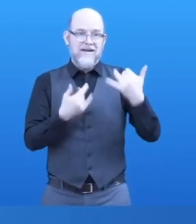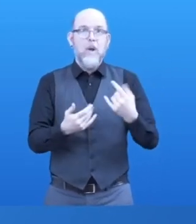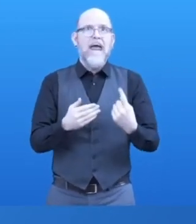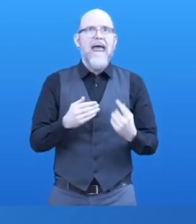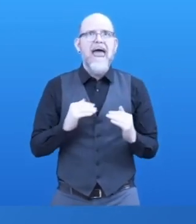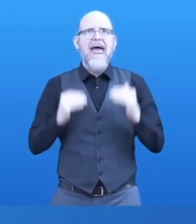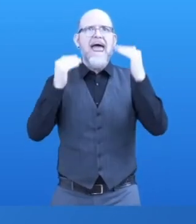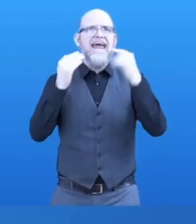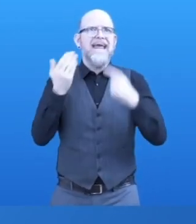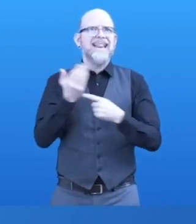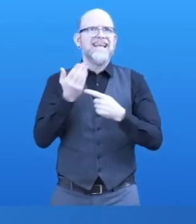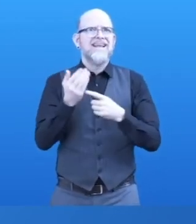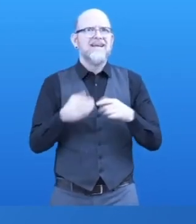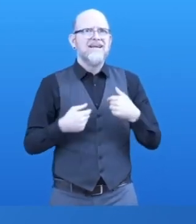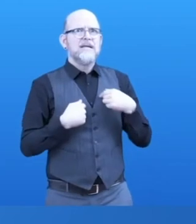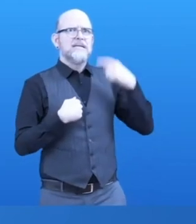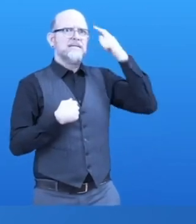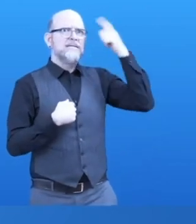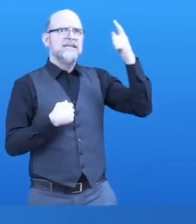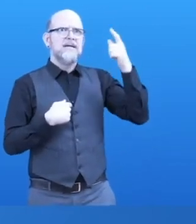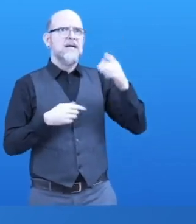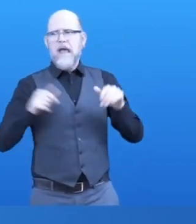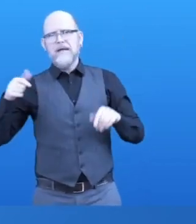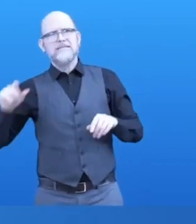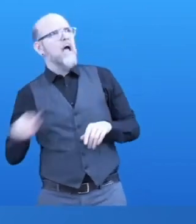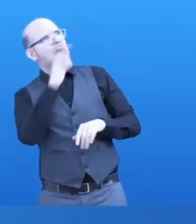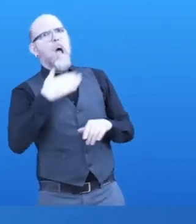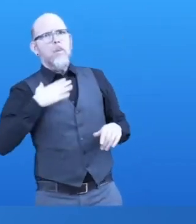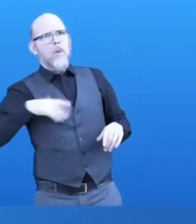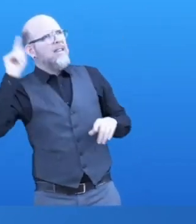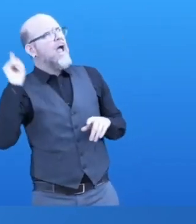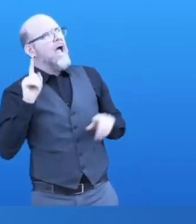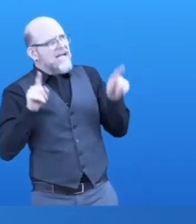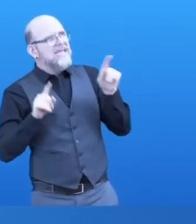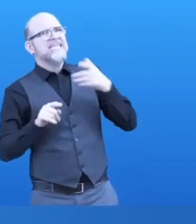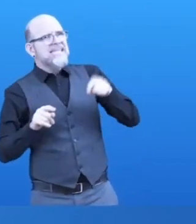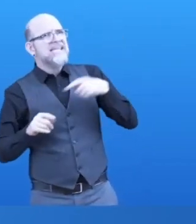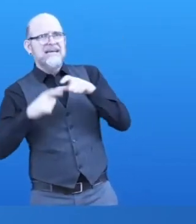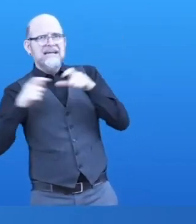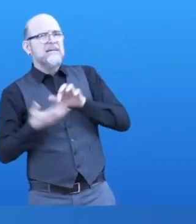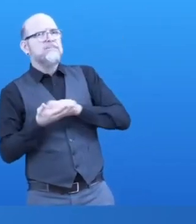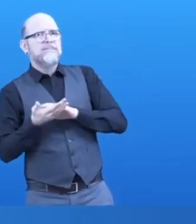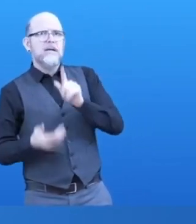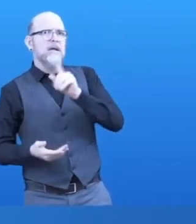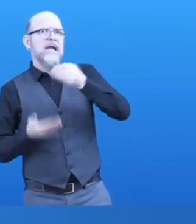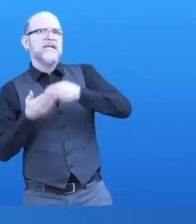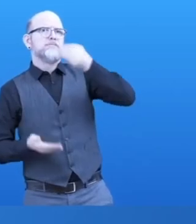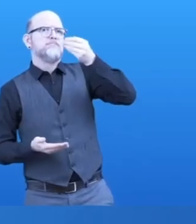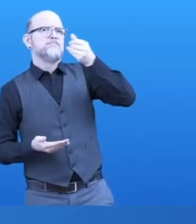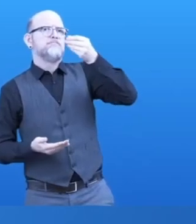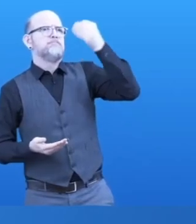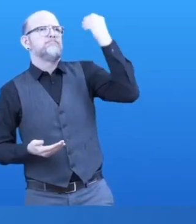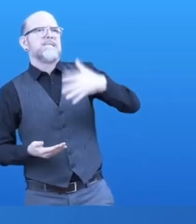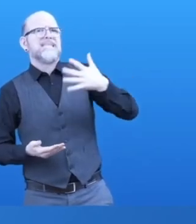these wonderful tools? And they will tell you. First, it's far too expensive. And second, it's far too